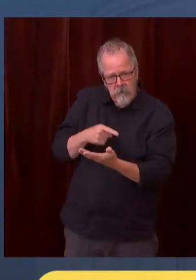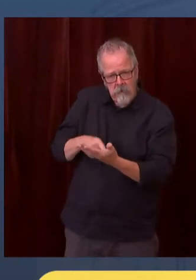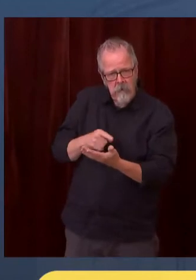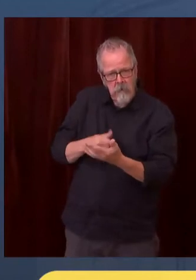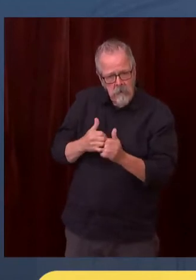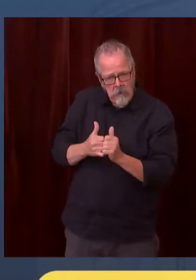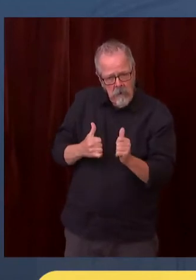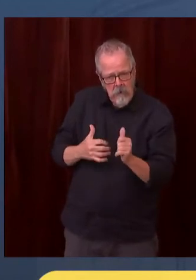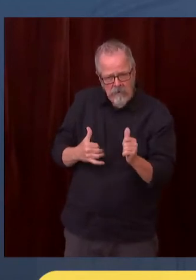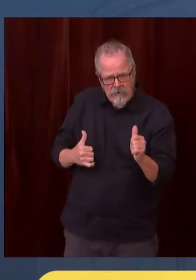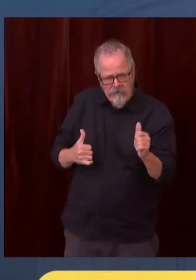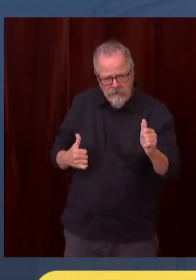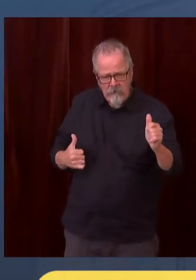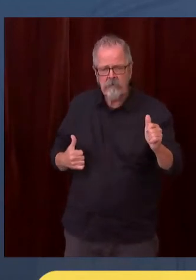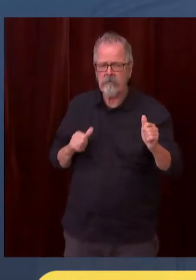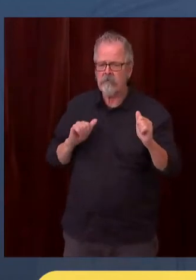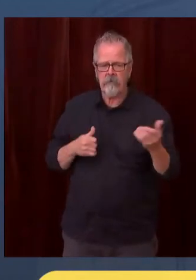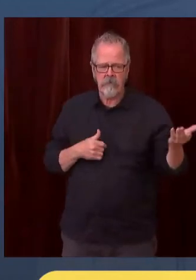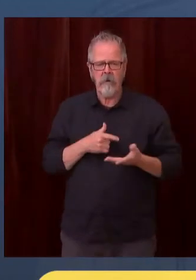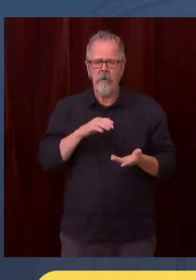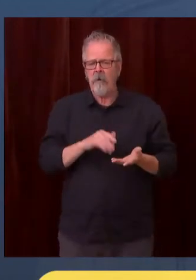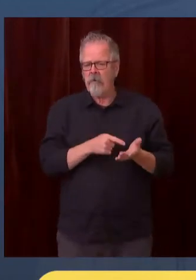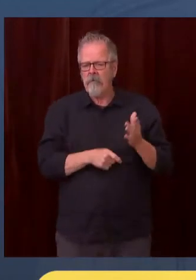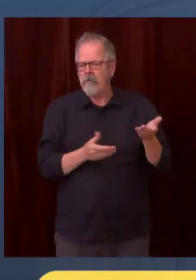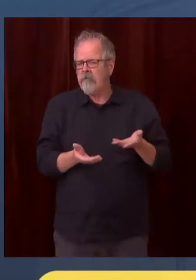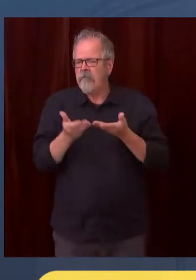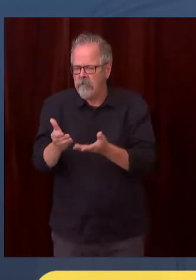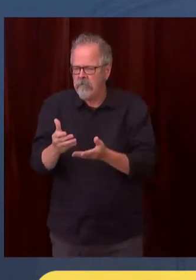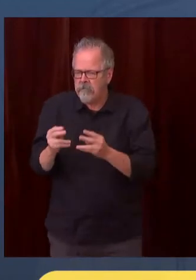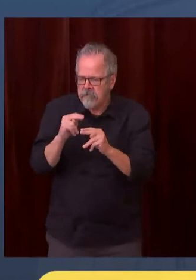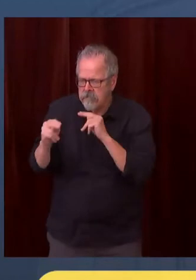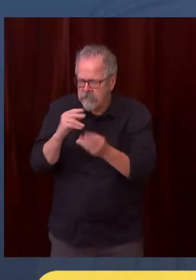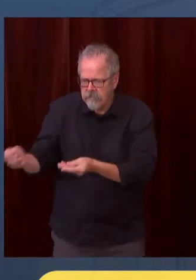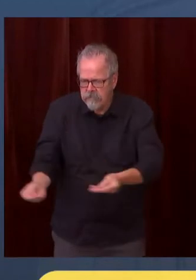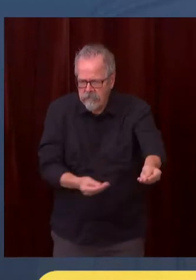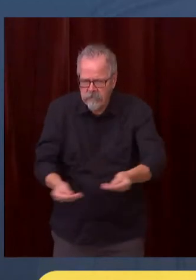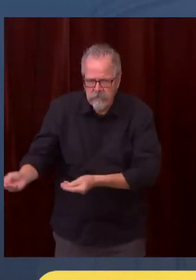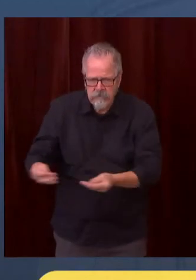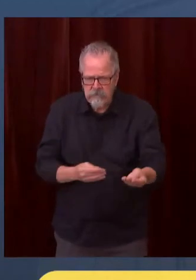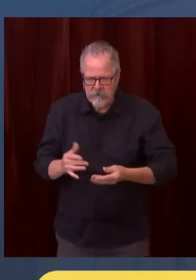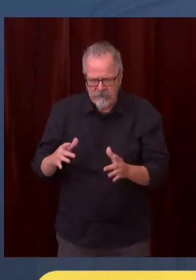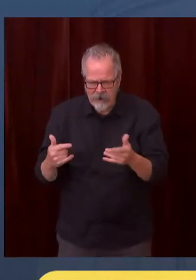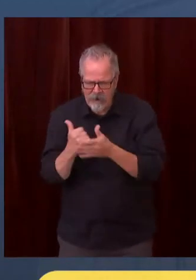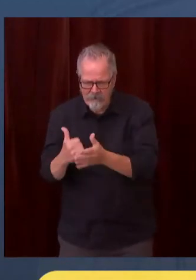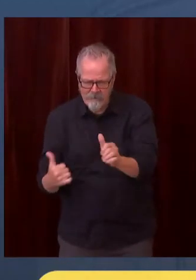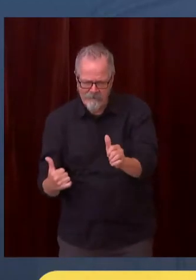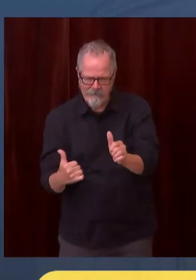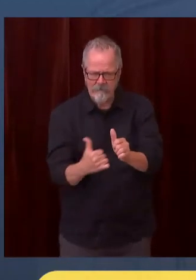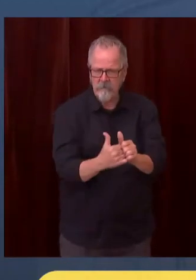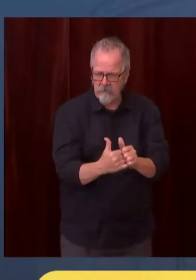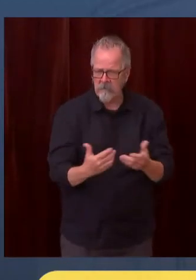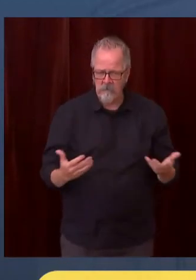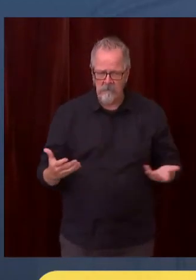vacate. And they must provide information about the dispute resolution program under local eviction